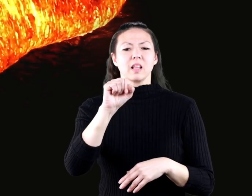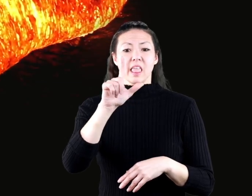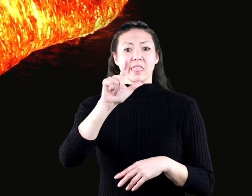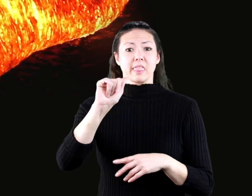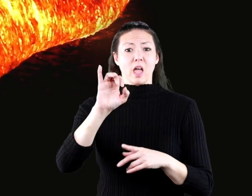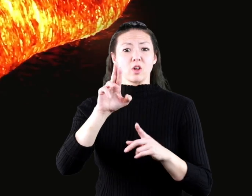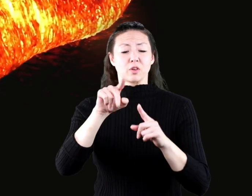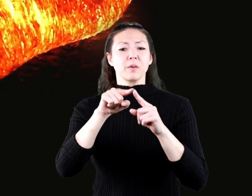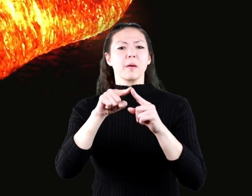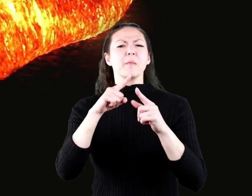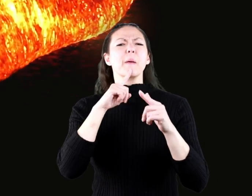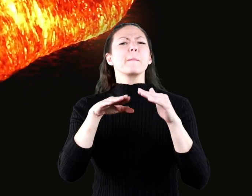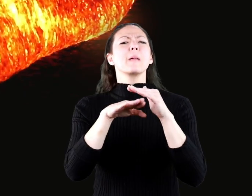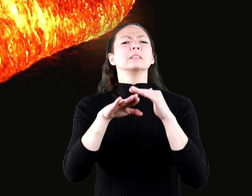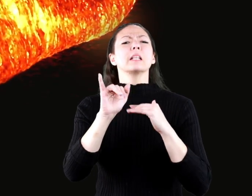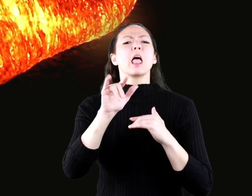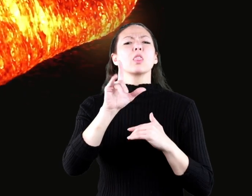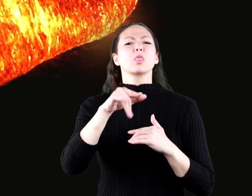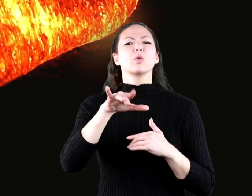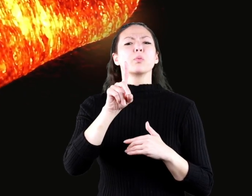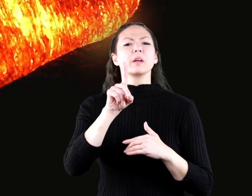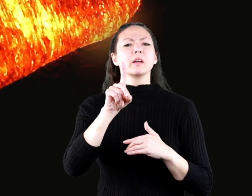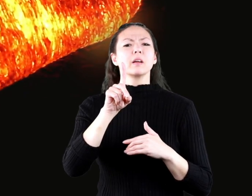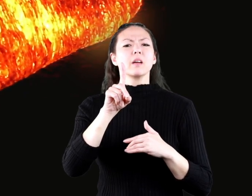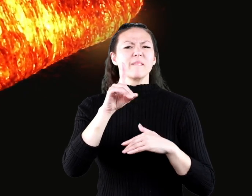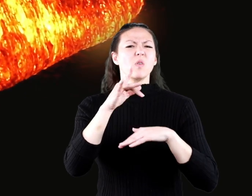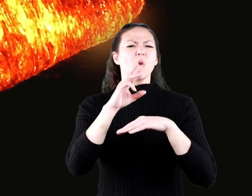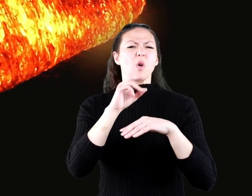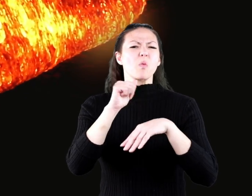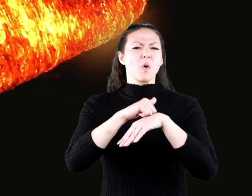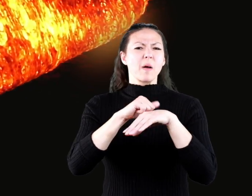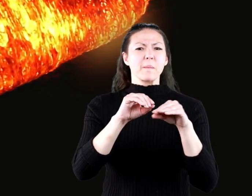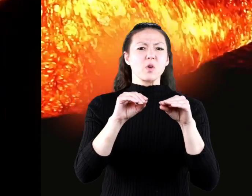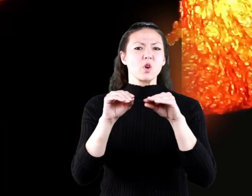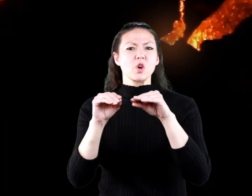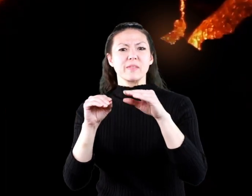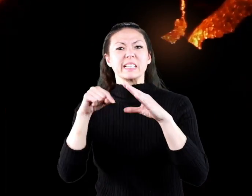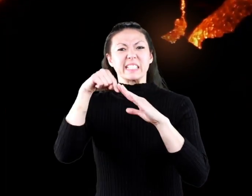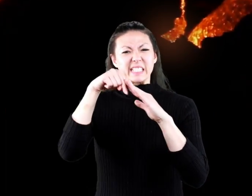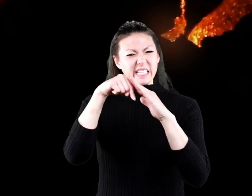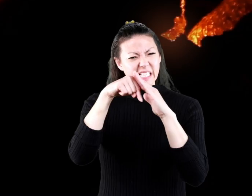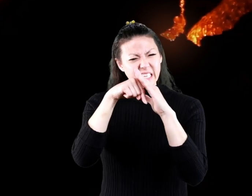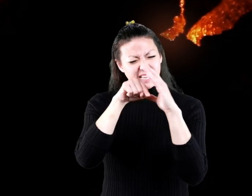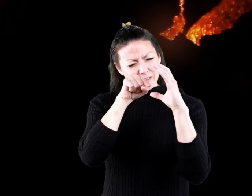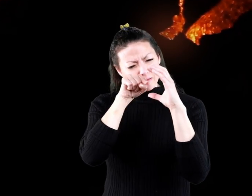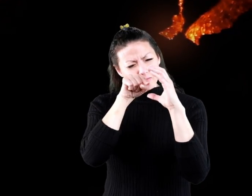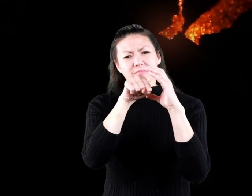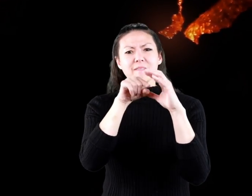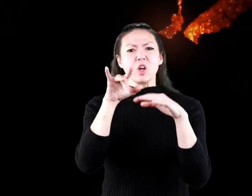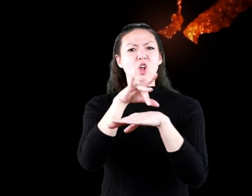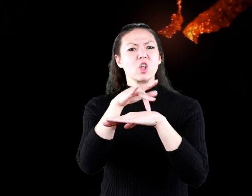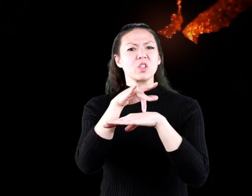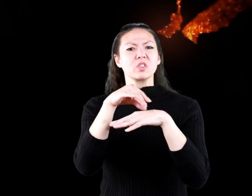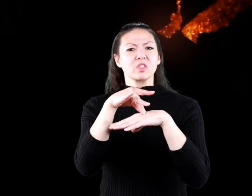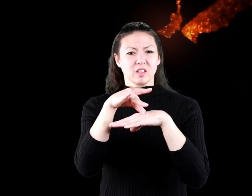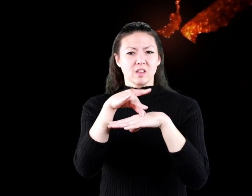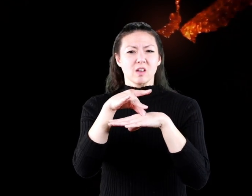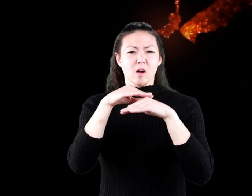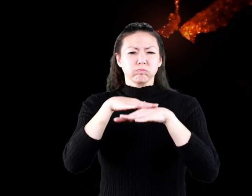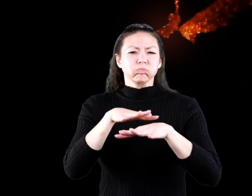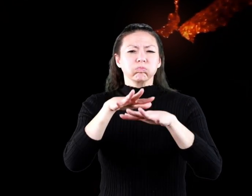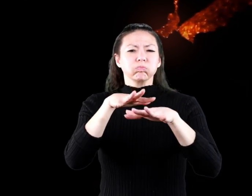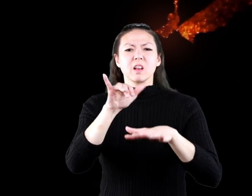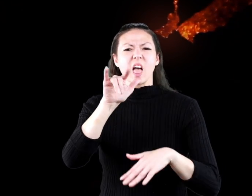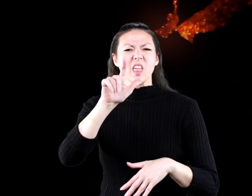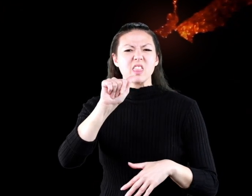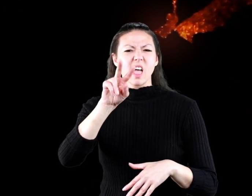asthenosphere layer is basically liquid like molten rock that moves around deep deep below the earth's surface and is all